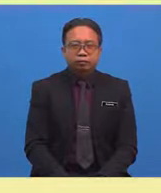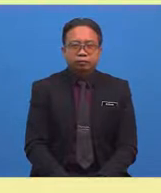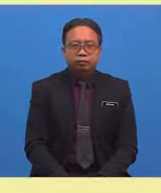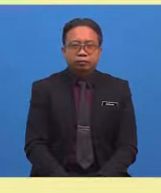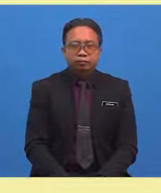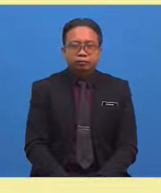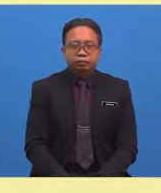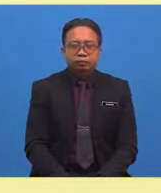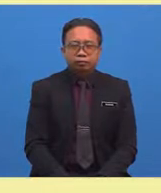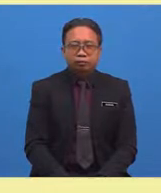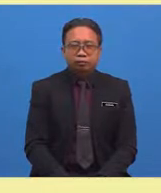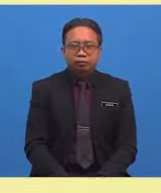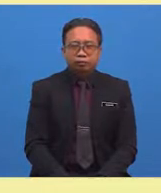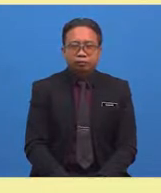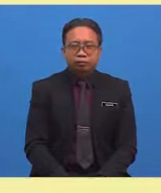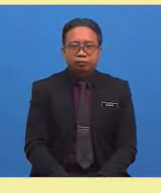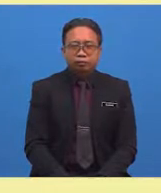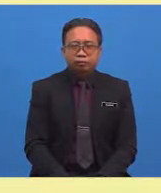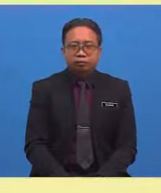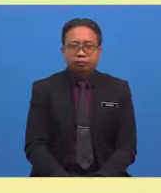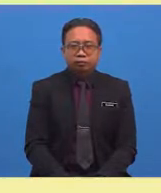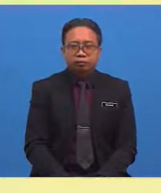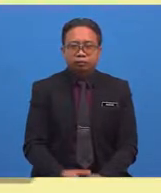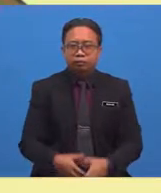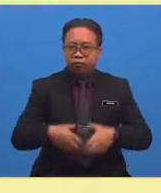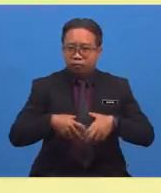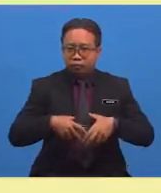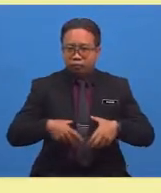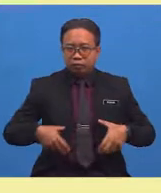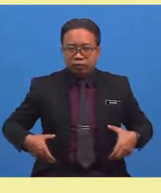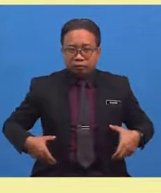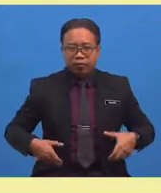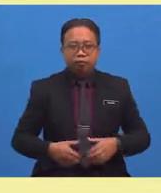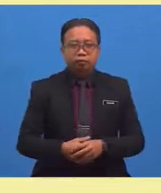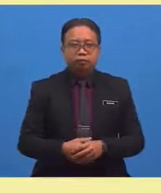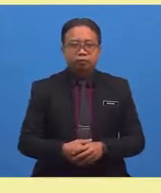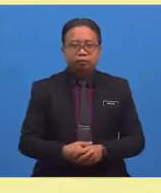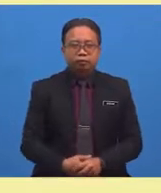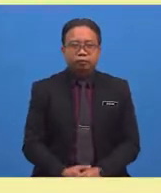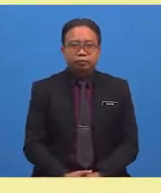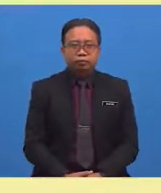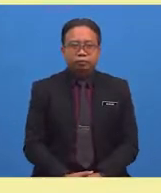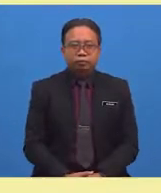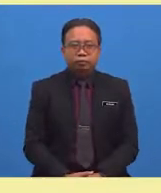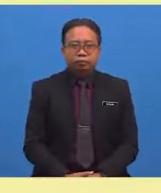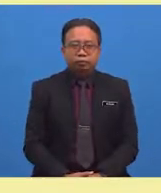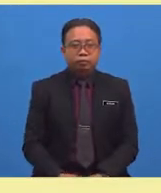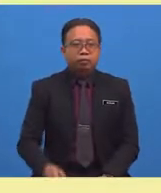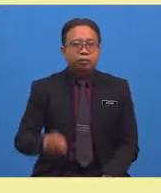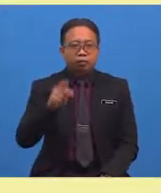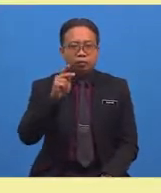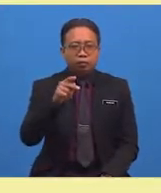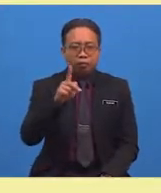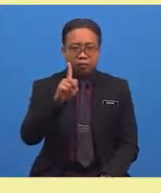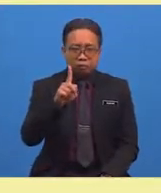brave. Great job, boys and girls. One